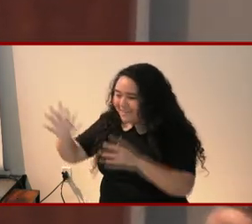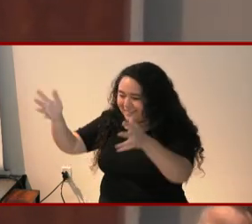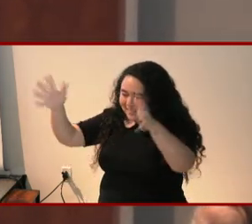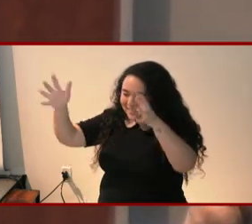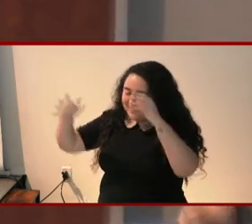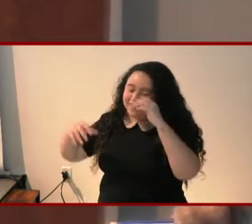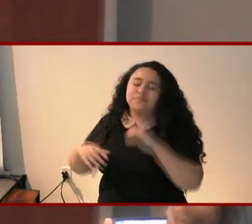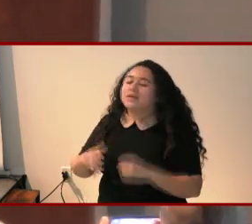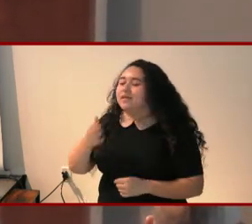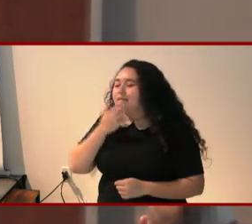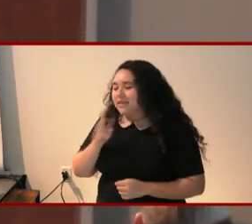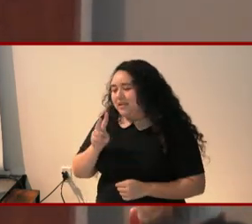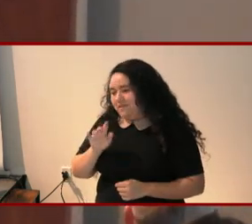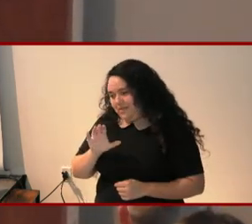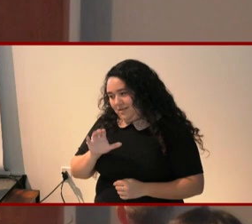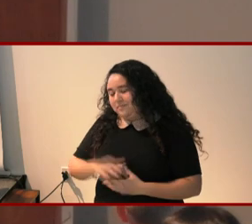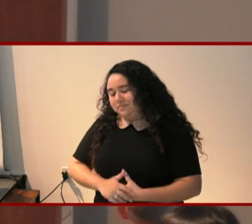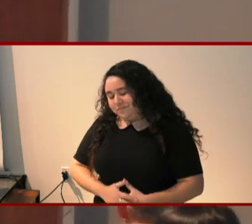Thank you, Vic.